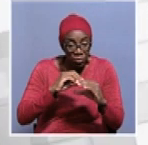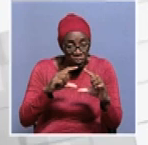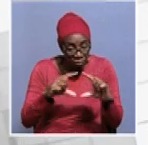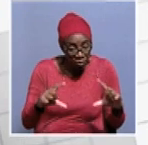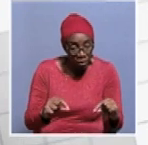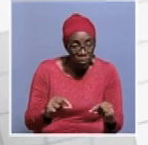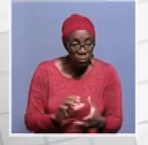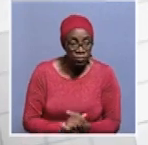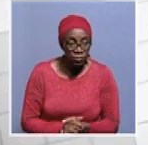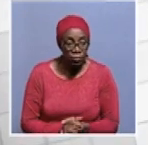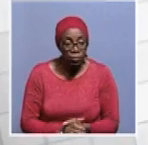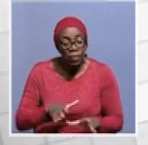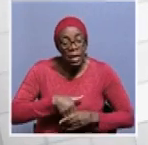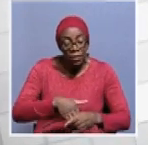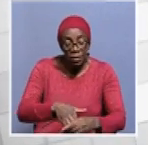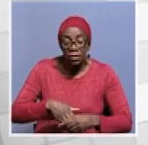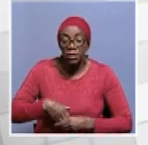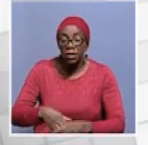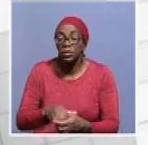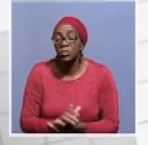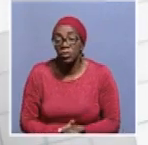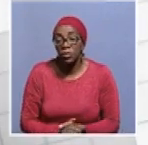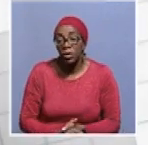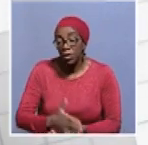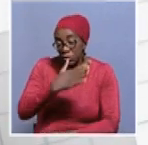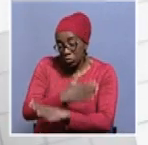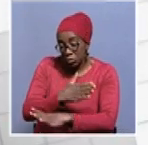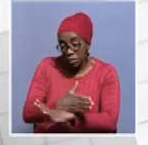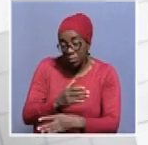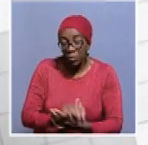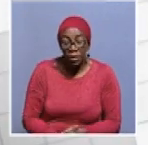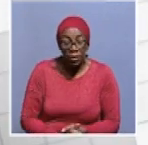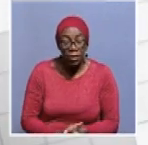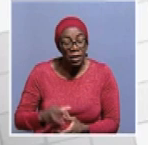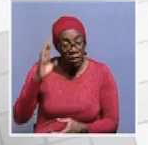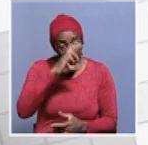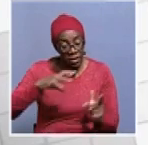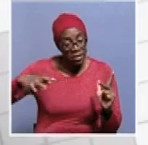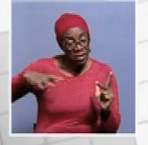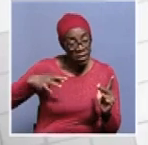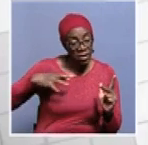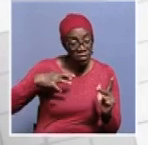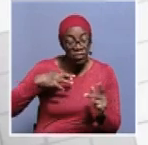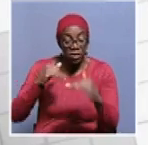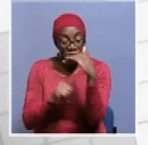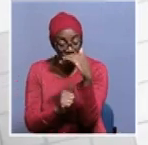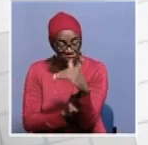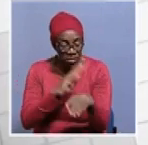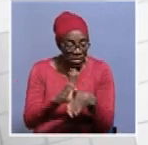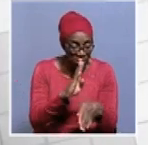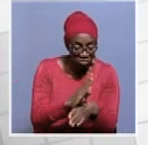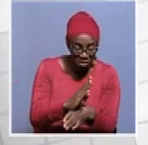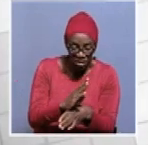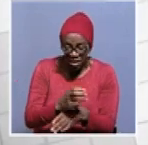they're also going to report to zambia i'm told by the family that is really looking into the matter so probably by tomorrow they're going to give the